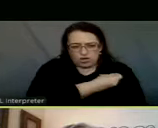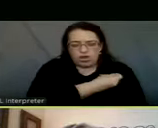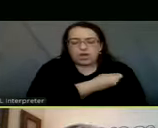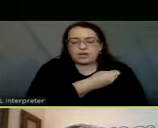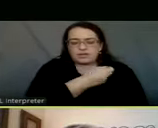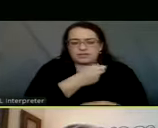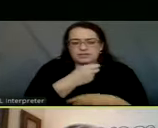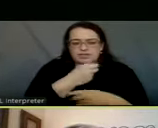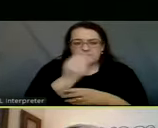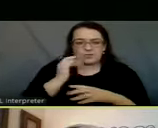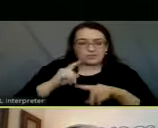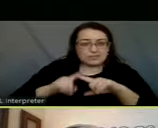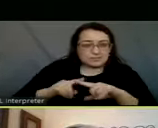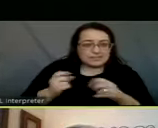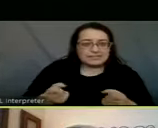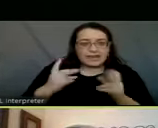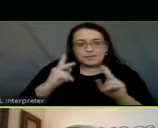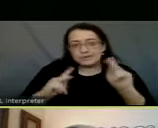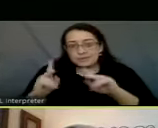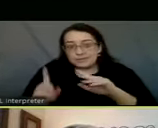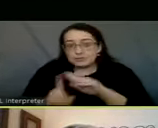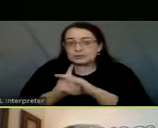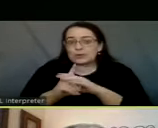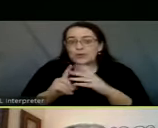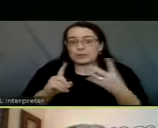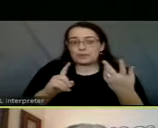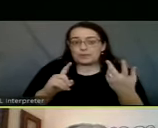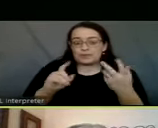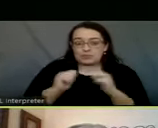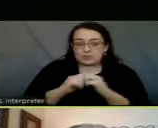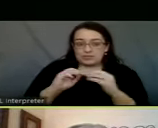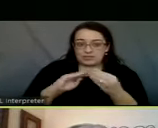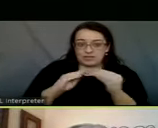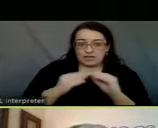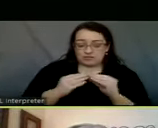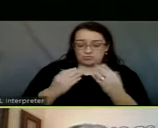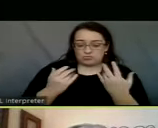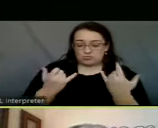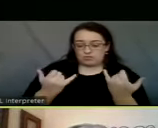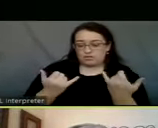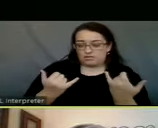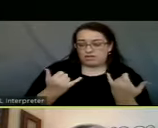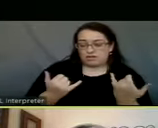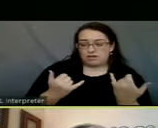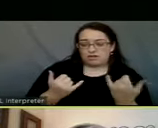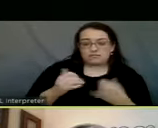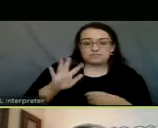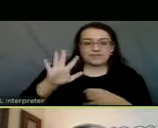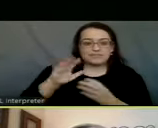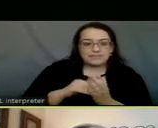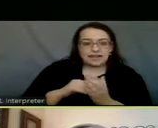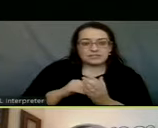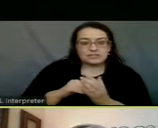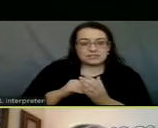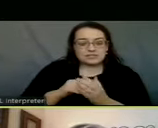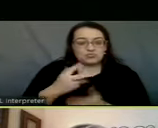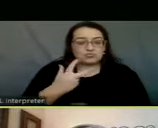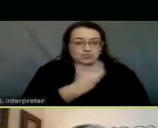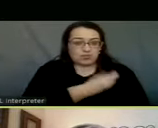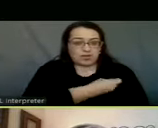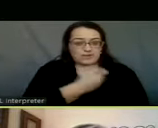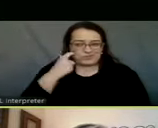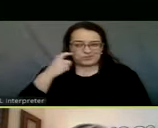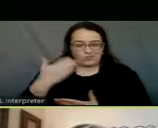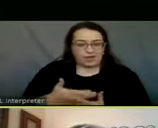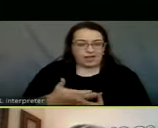that kind of depends upon how many people show up. With the number we have of the 5,000 doses that arrive for